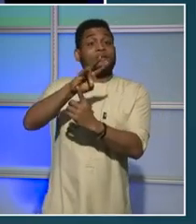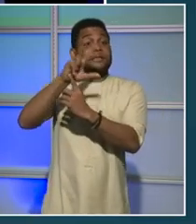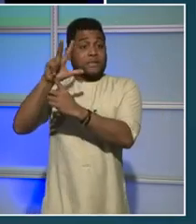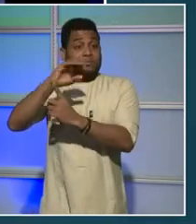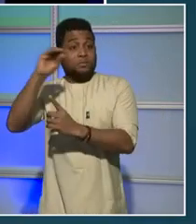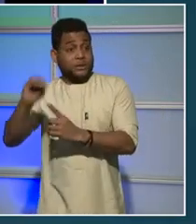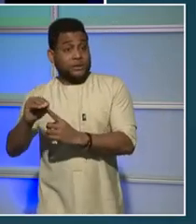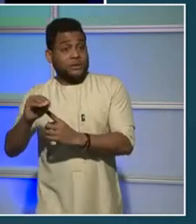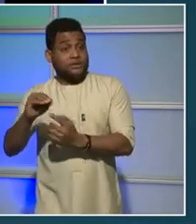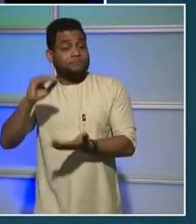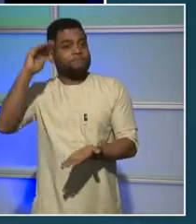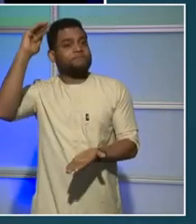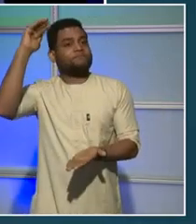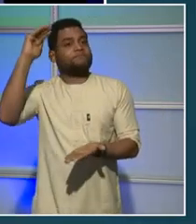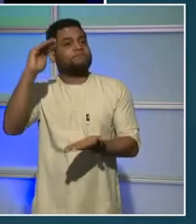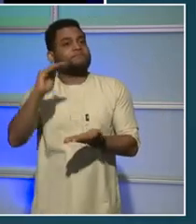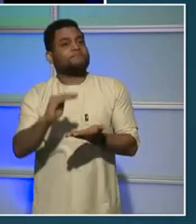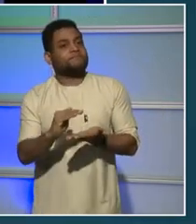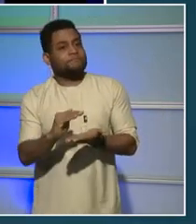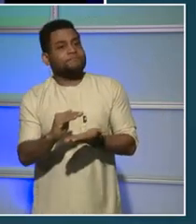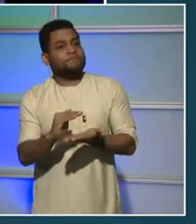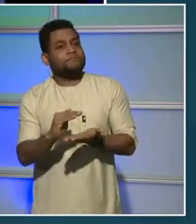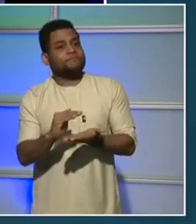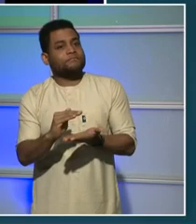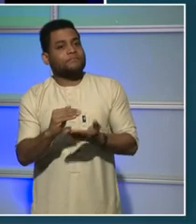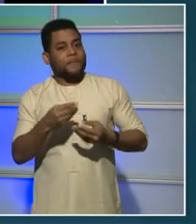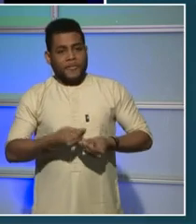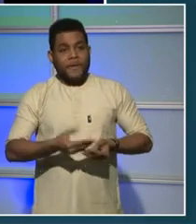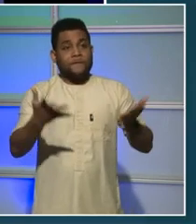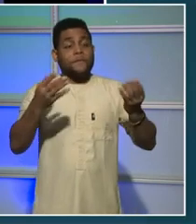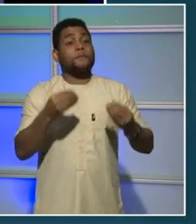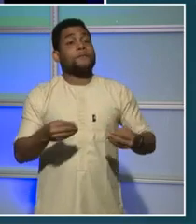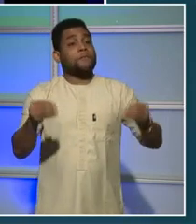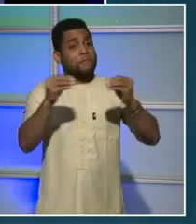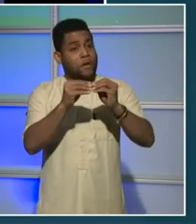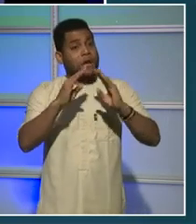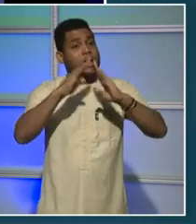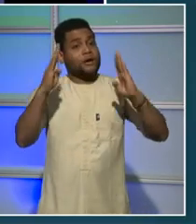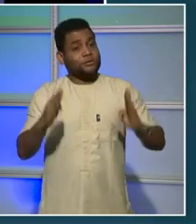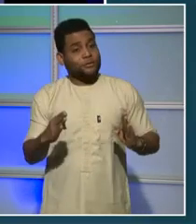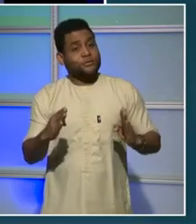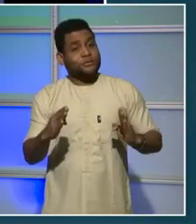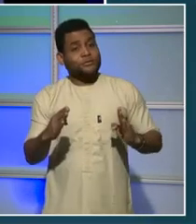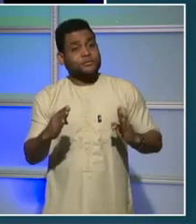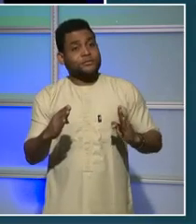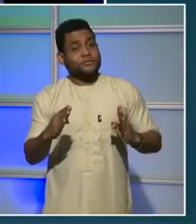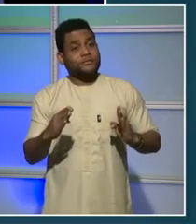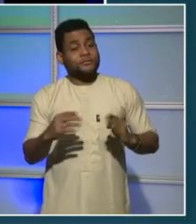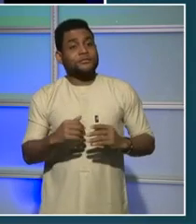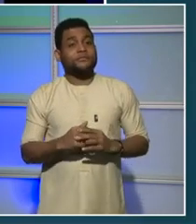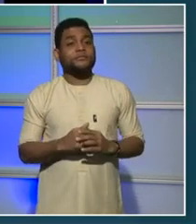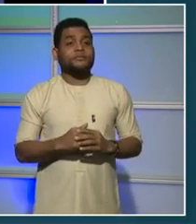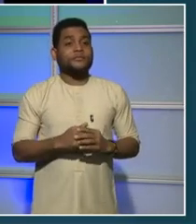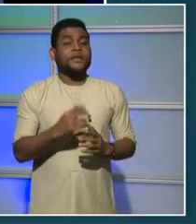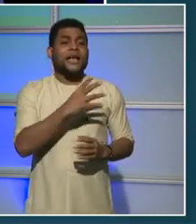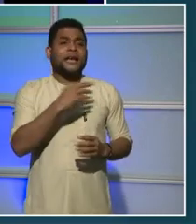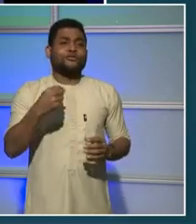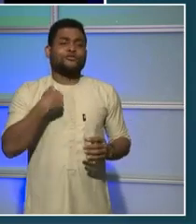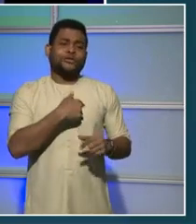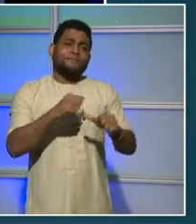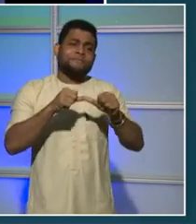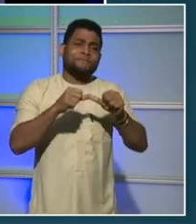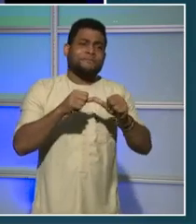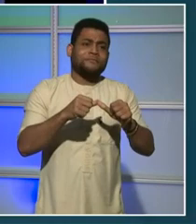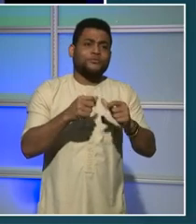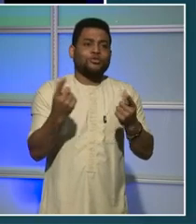also the example that we need to transform our men's system, and we're going to keep doing that